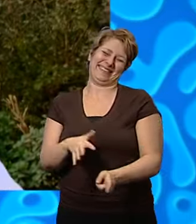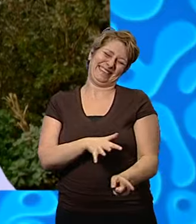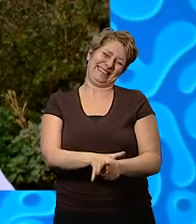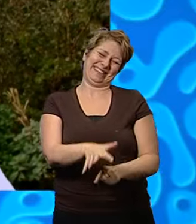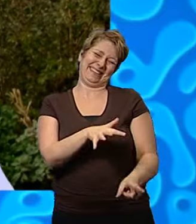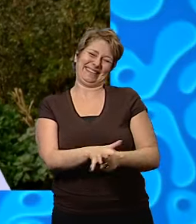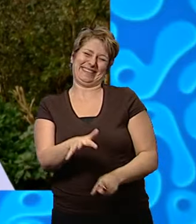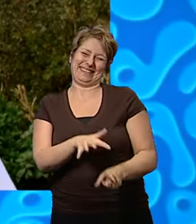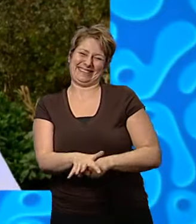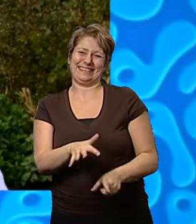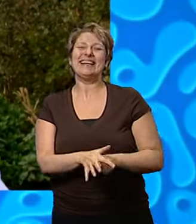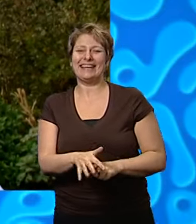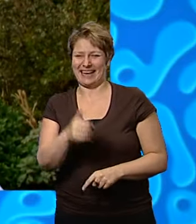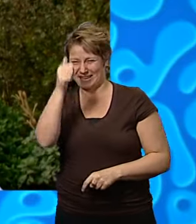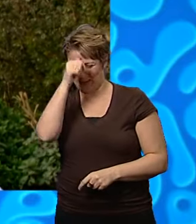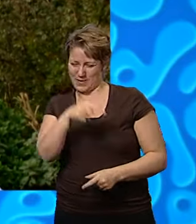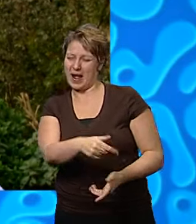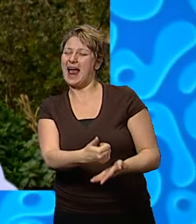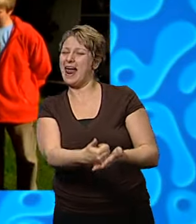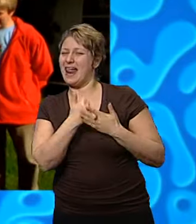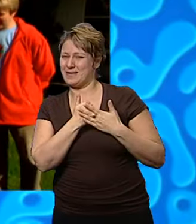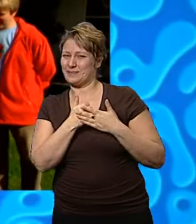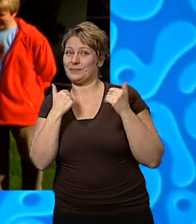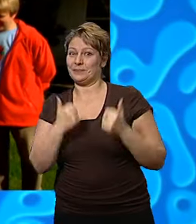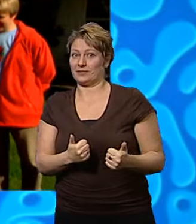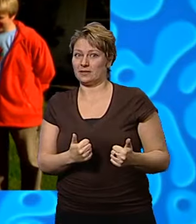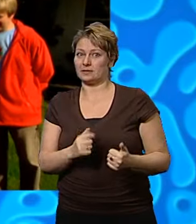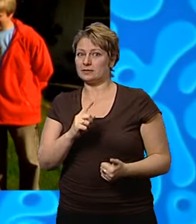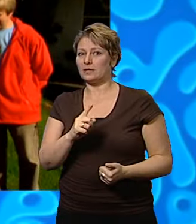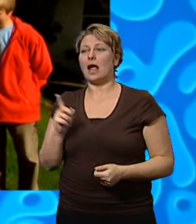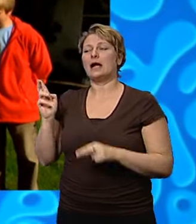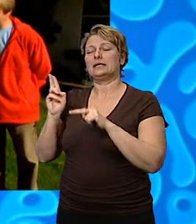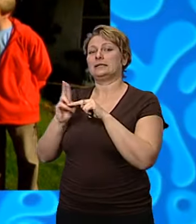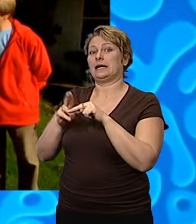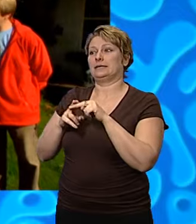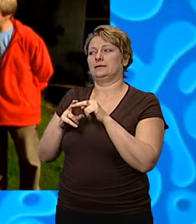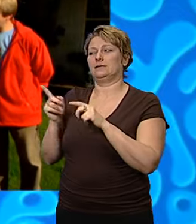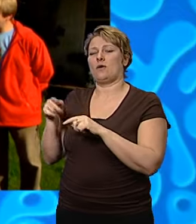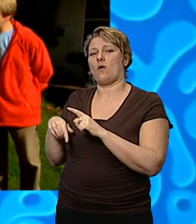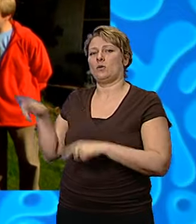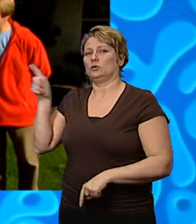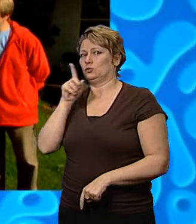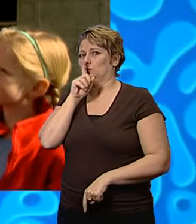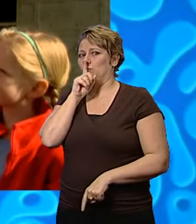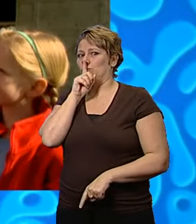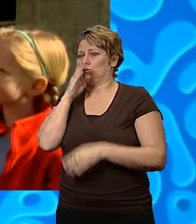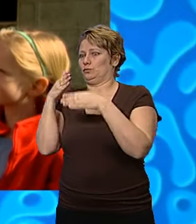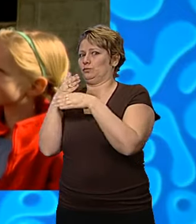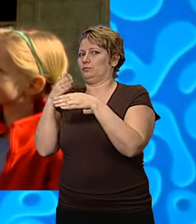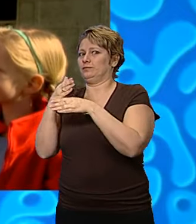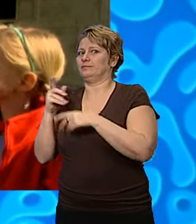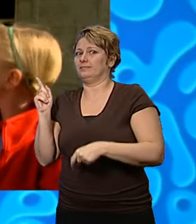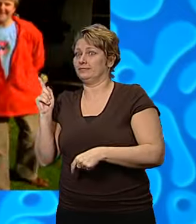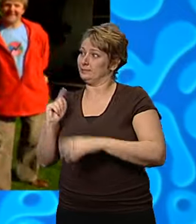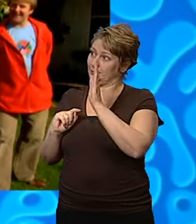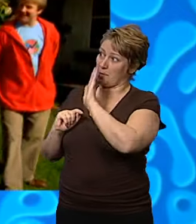I'm only joking. I knew you guys would like to help me. But first of all, let's send off Dad for the secret mission. So off you